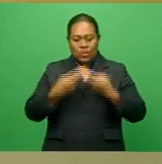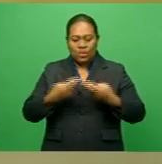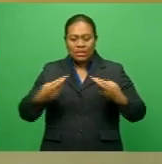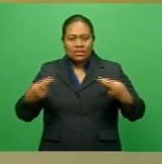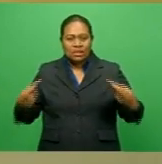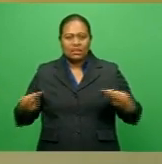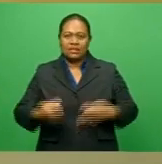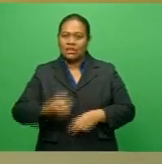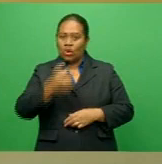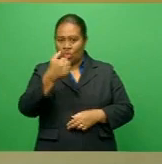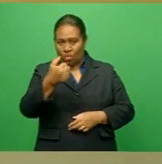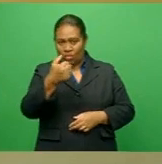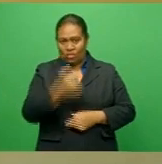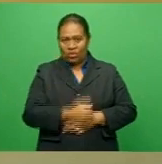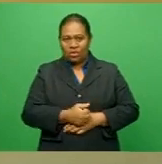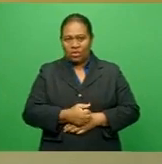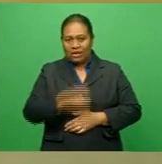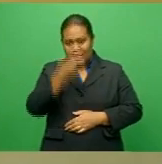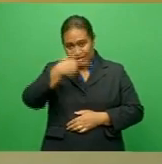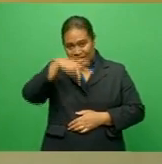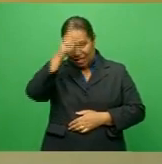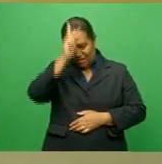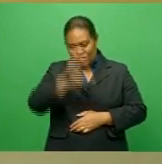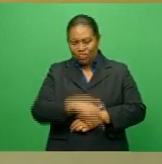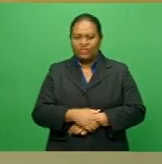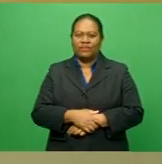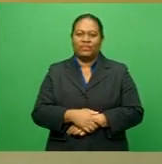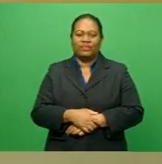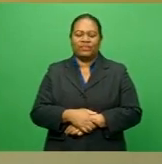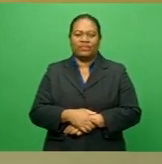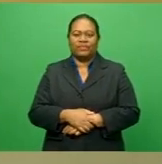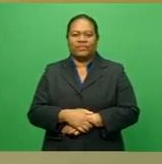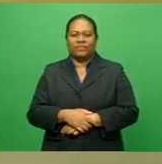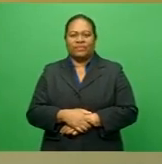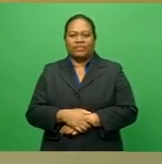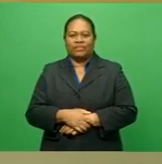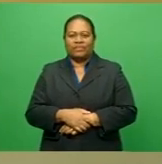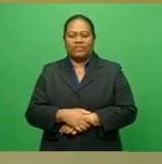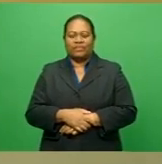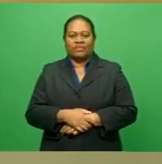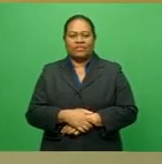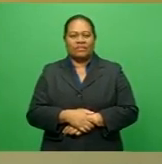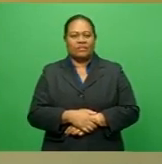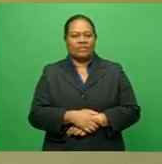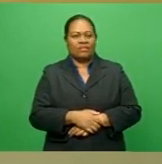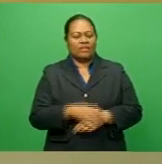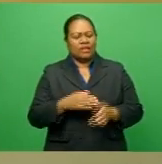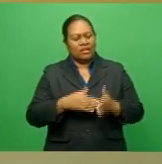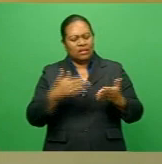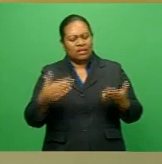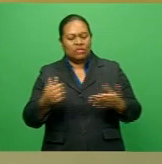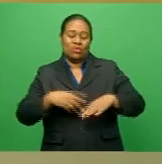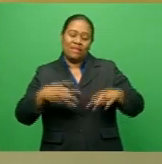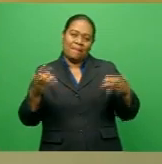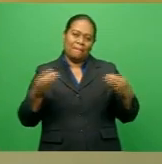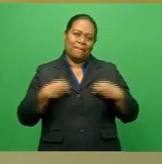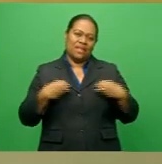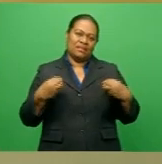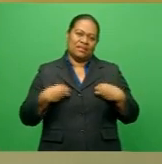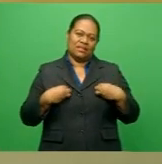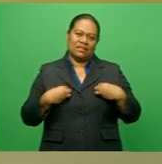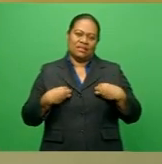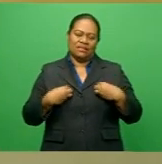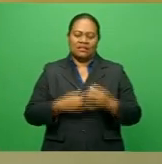on Ono Island in Cantabu who are now venturing into business ventured